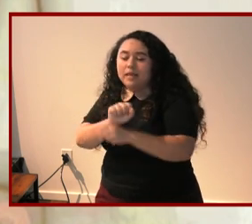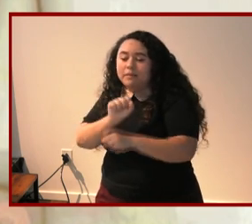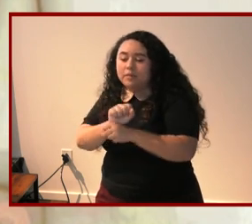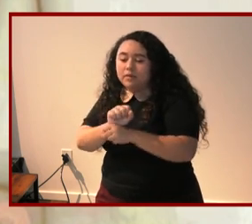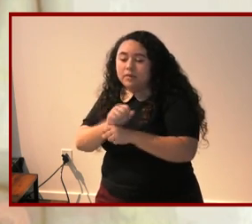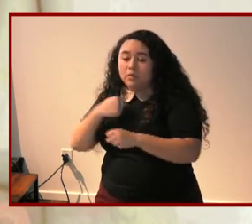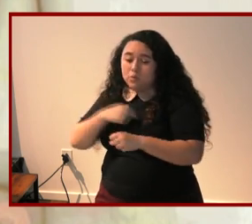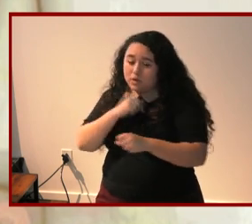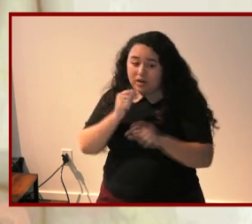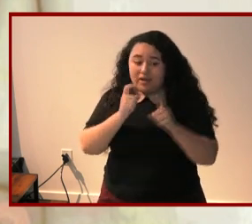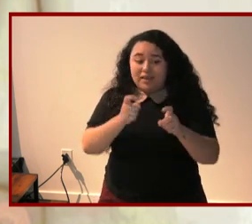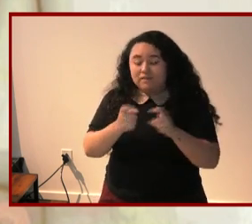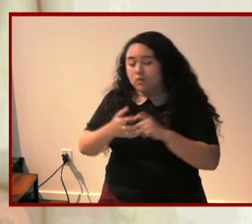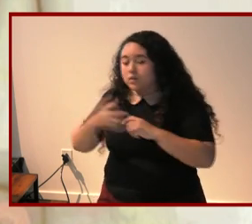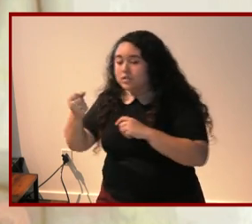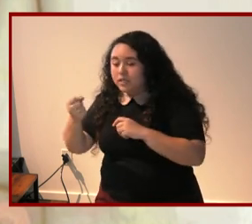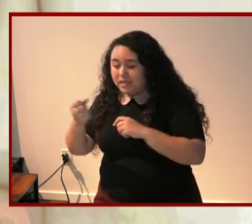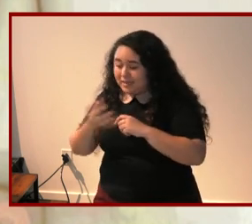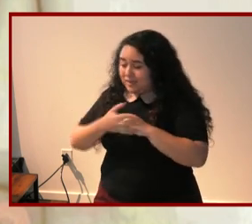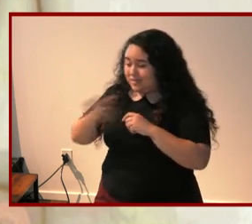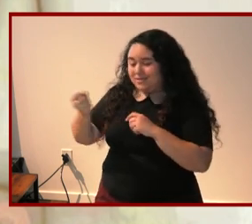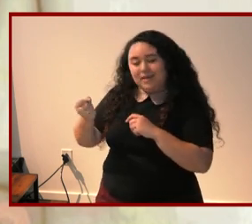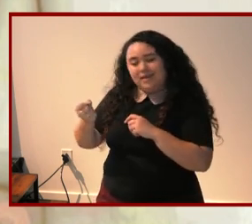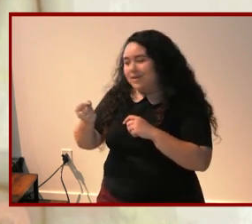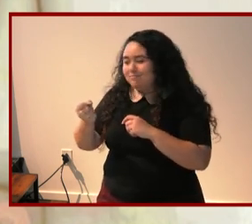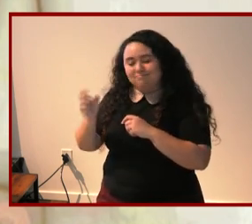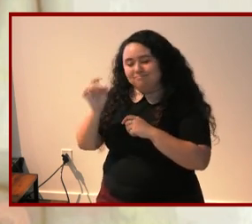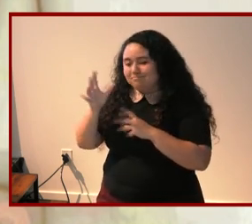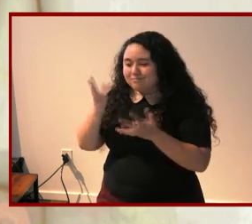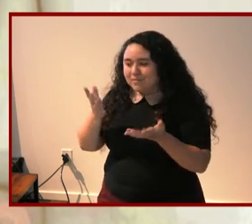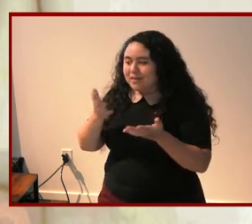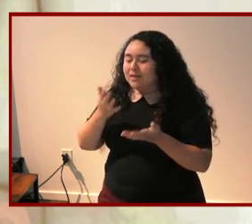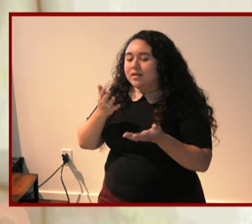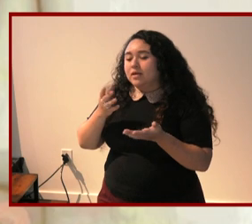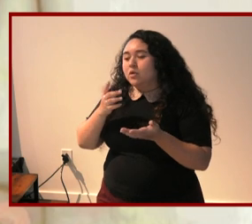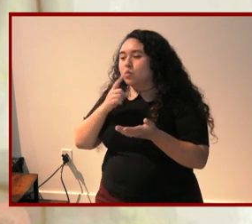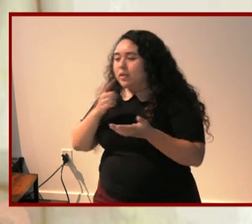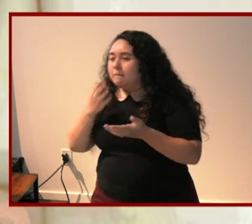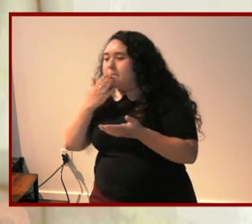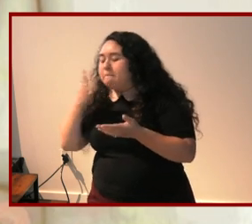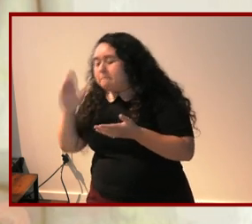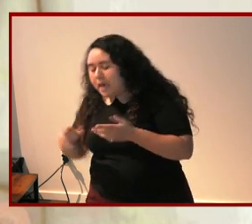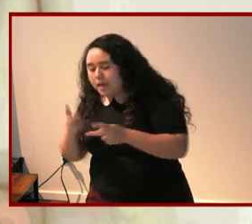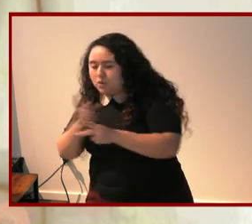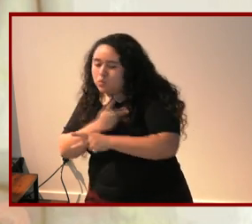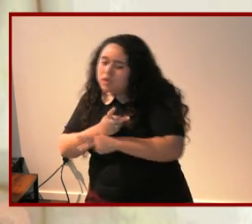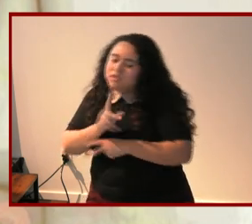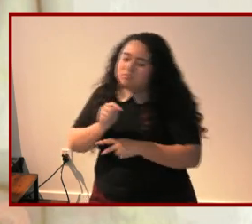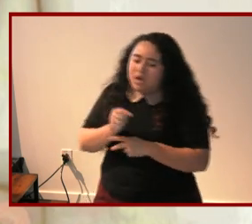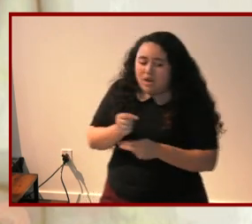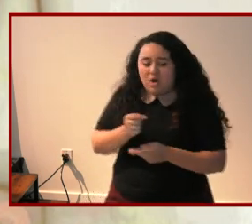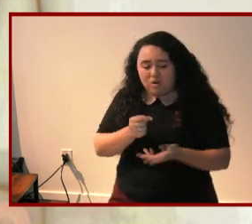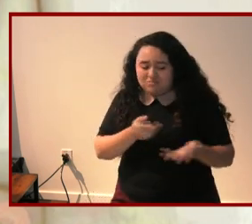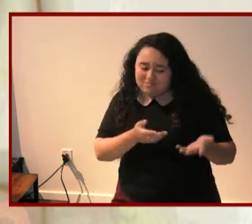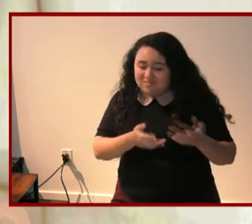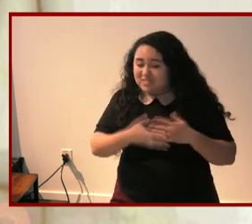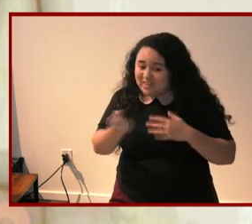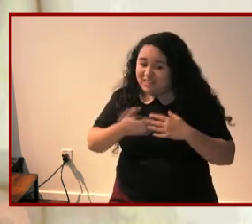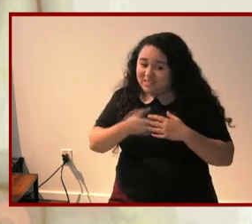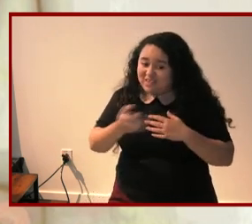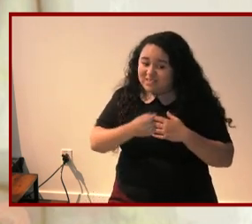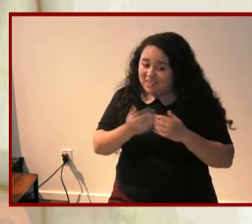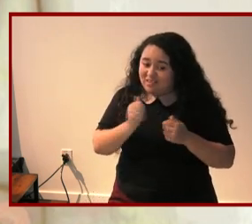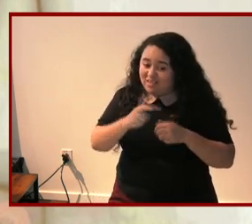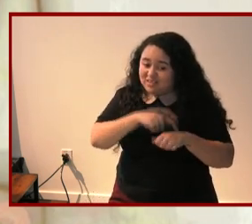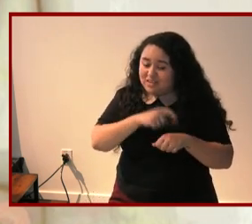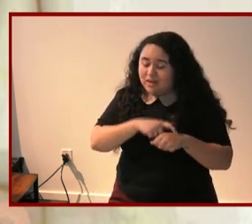taking and that taking is now anomalous at best and bad at worst similarly the emphasis on their children's